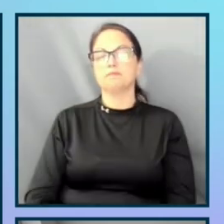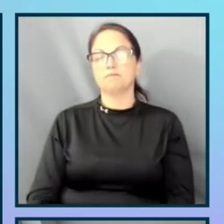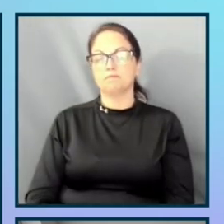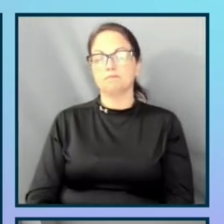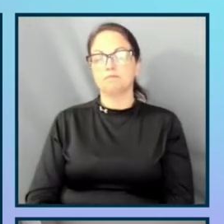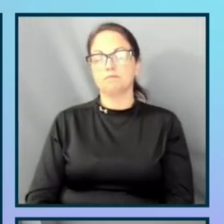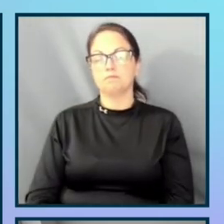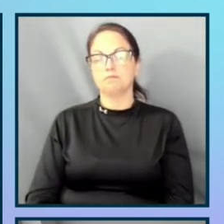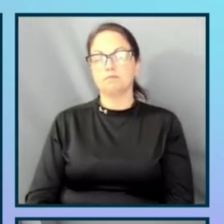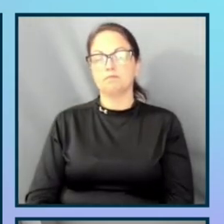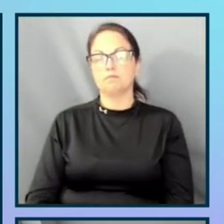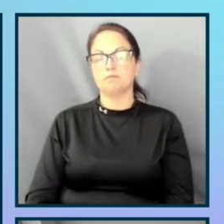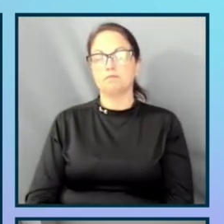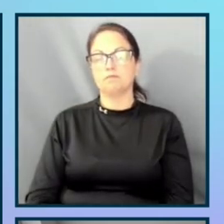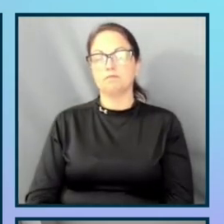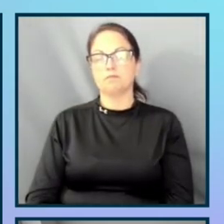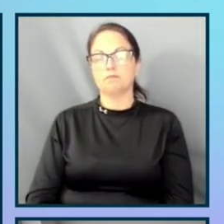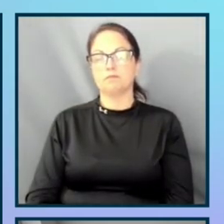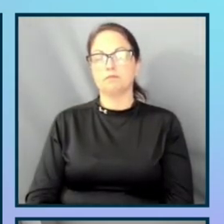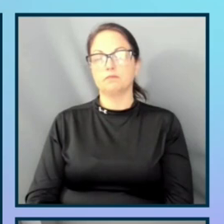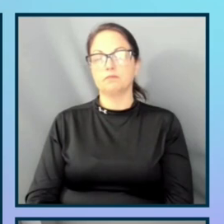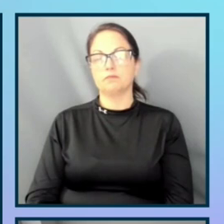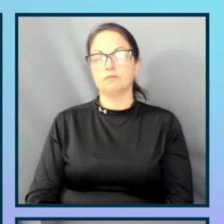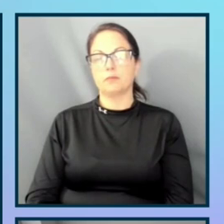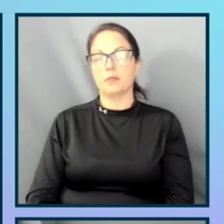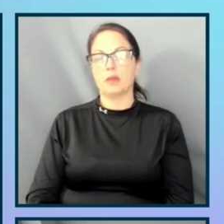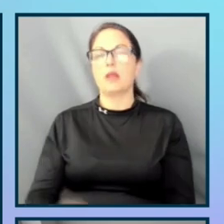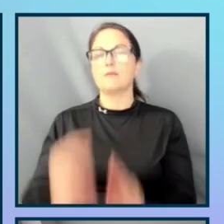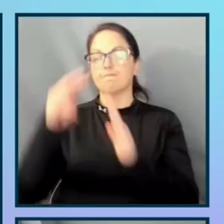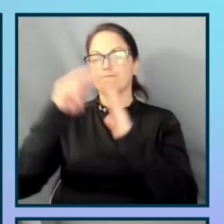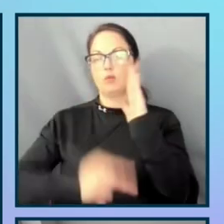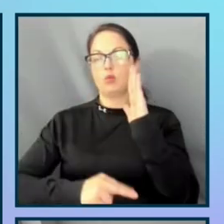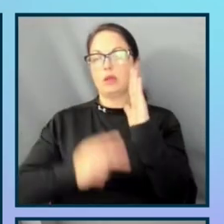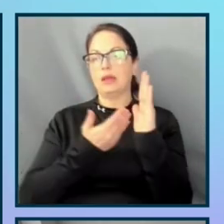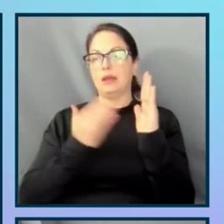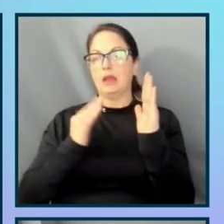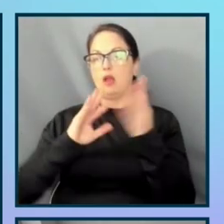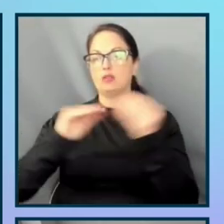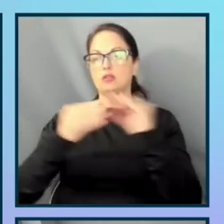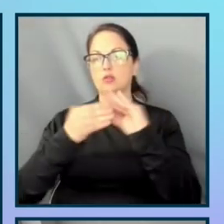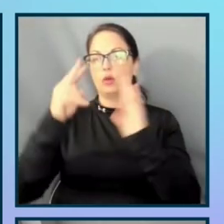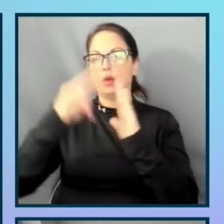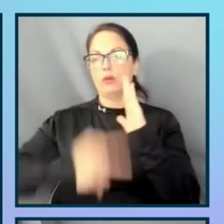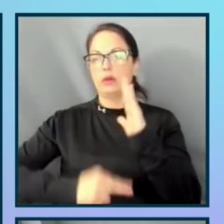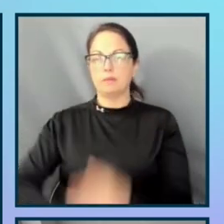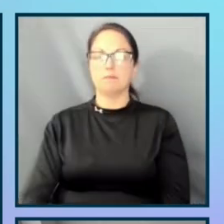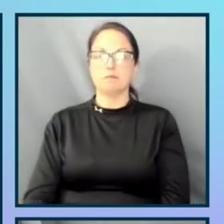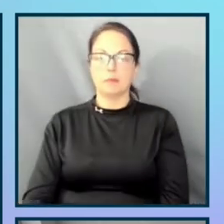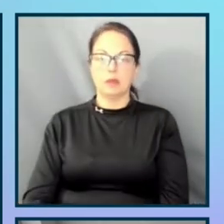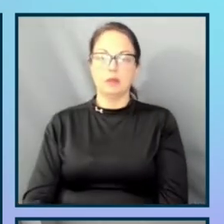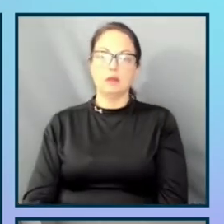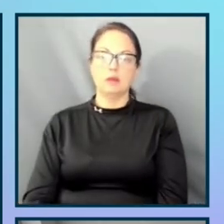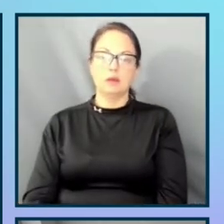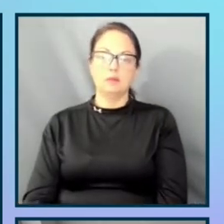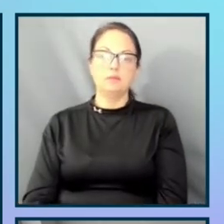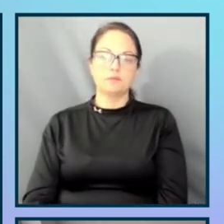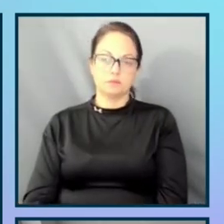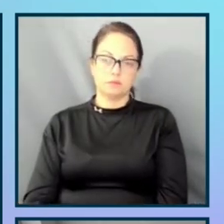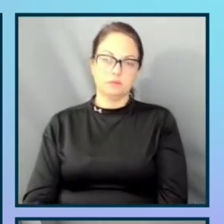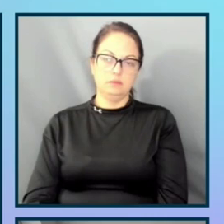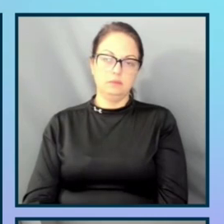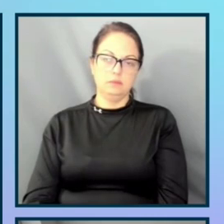our group, we made sure that our design system not only meets the accessibility standards, we also consider people who are